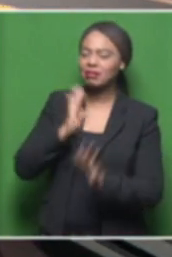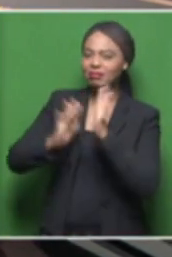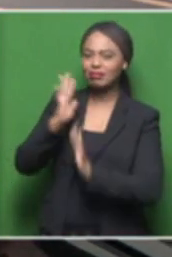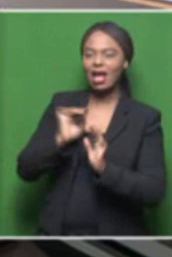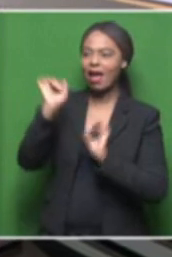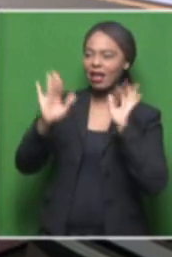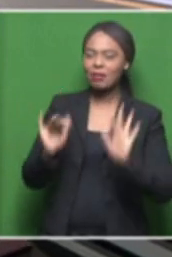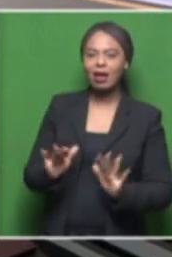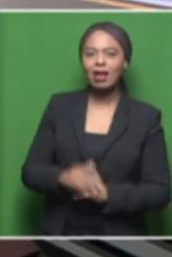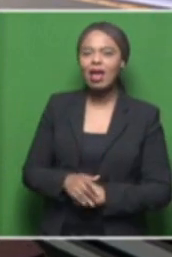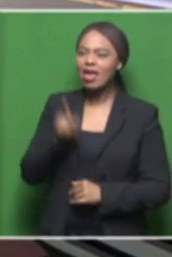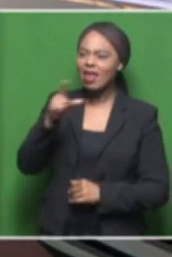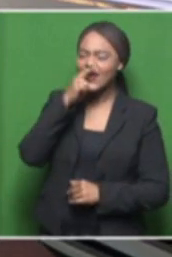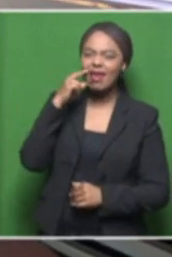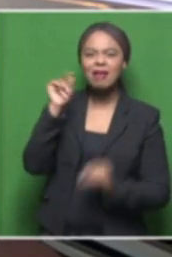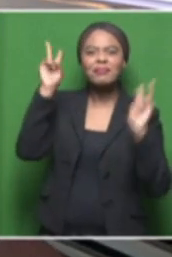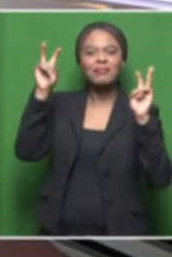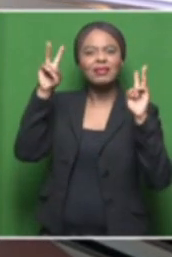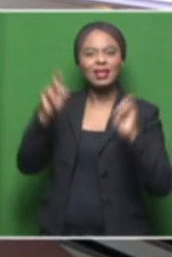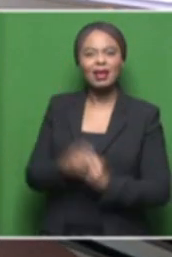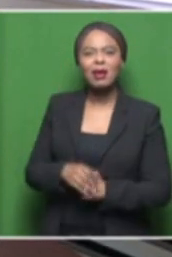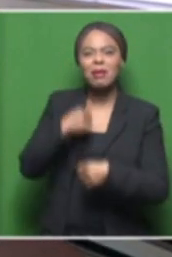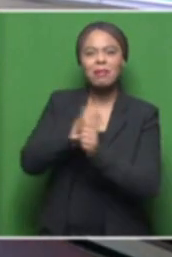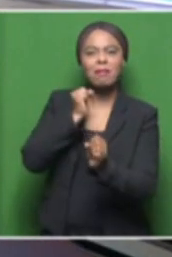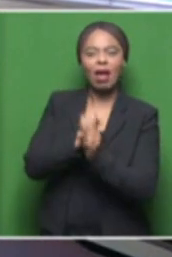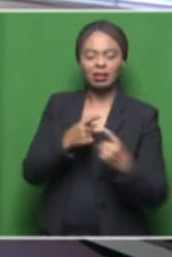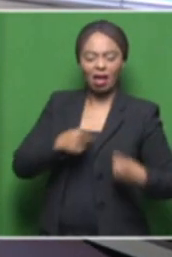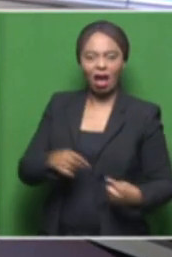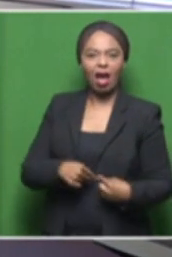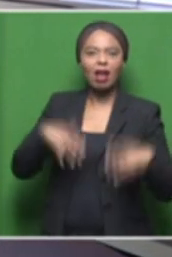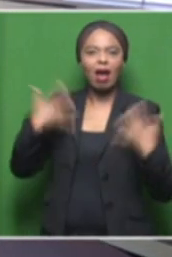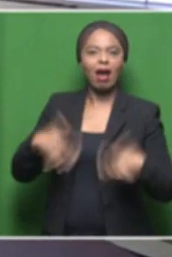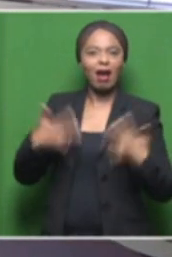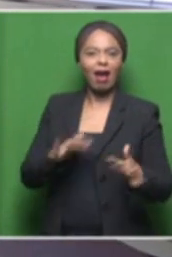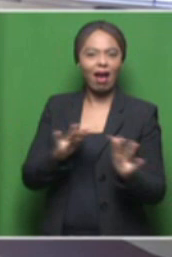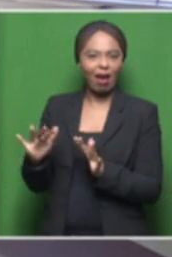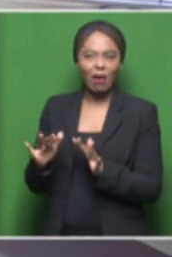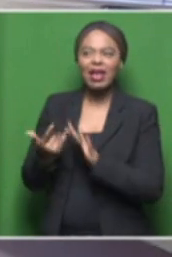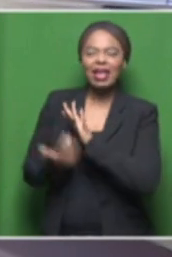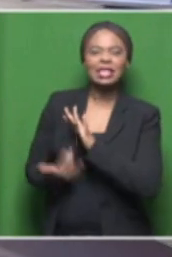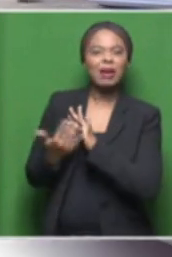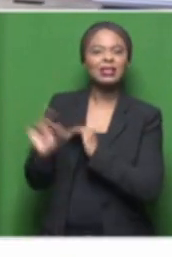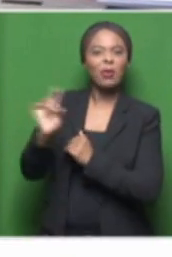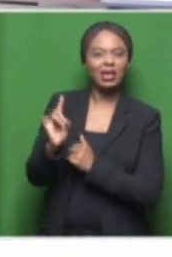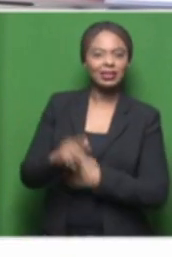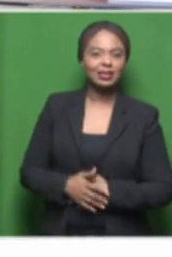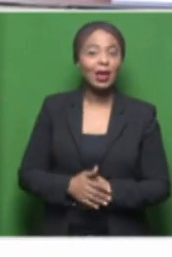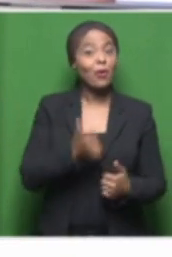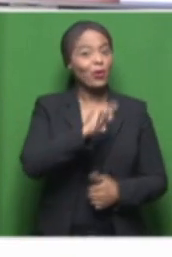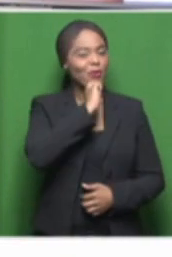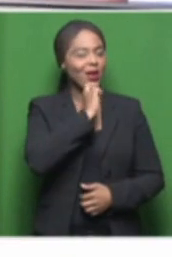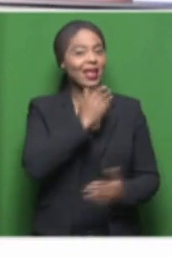fly. What is it about? What is the inspiration behind it? Good morning and thanks for having me.